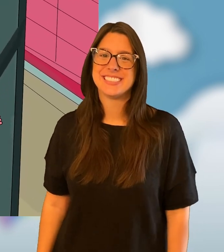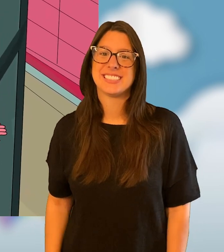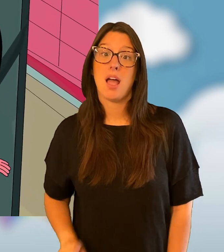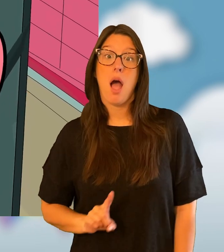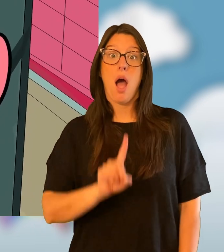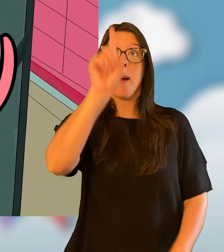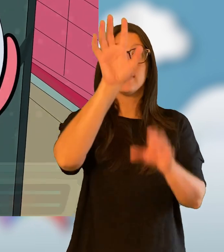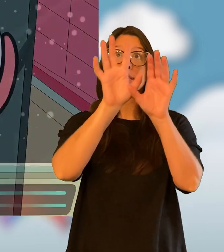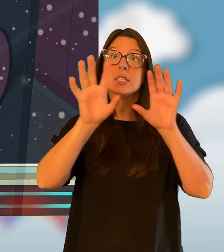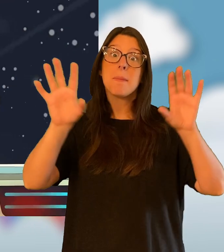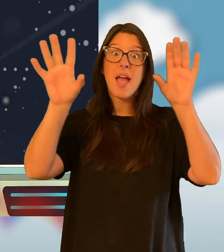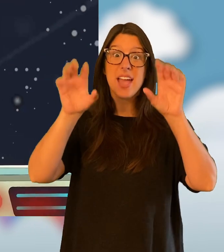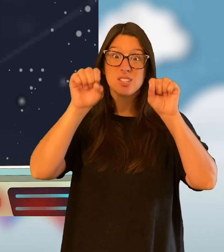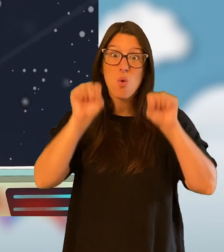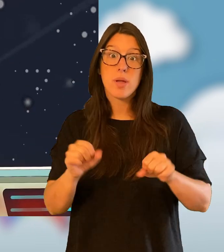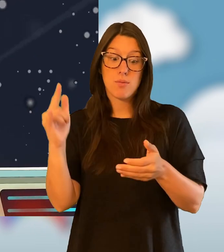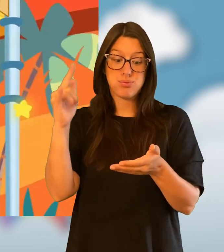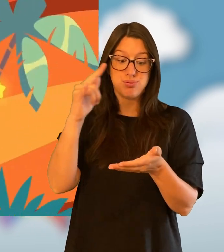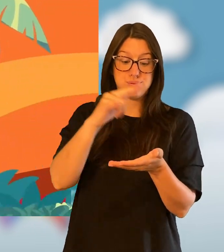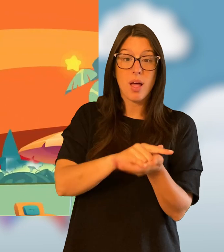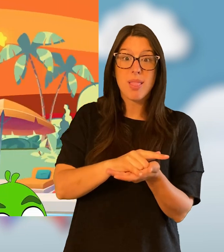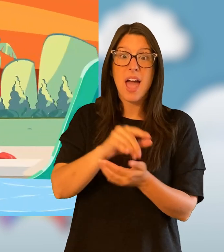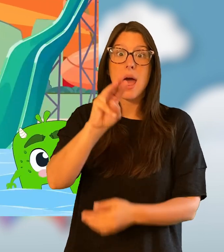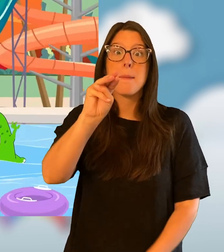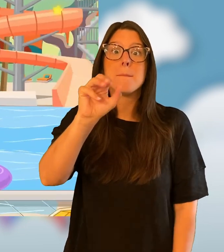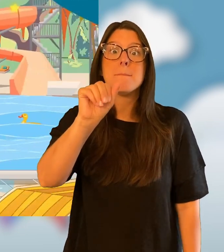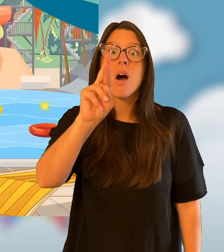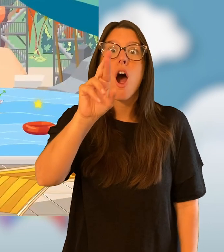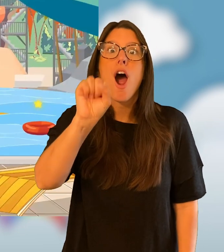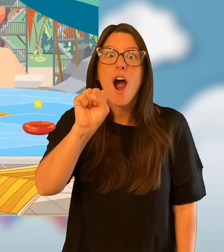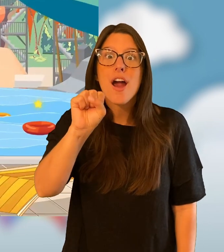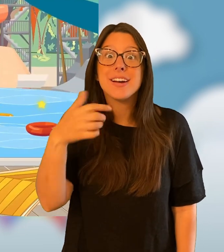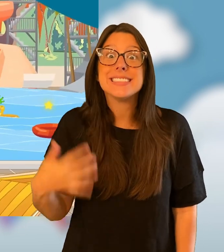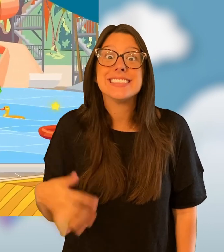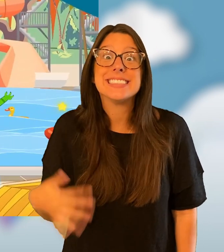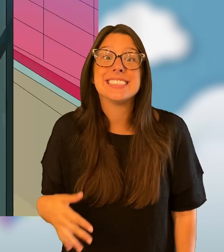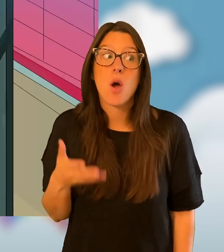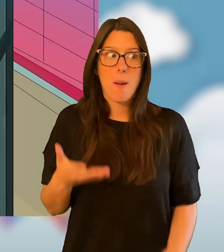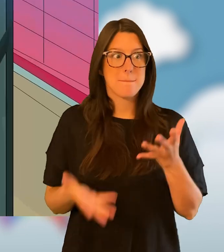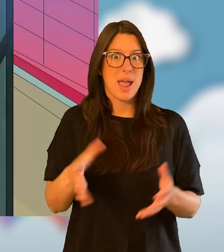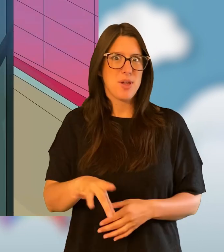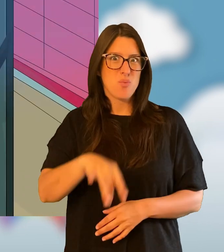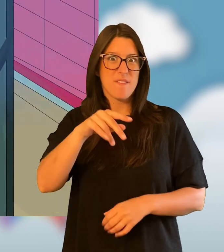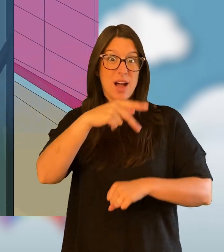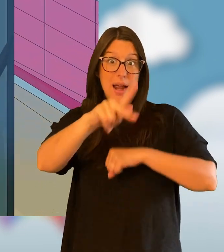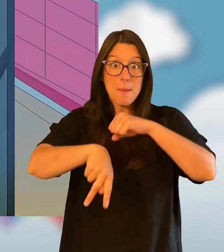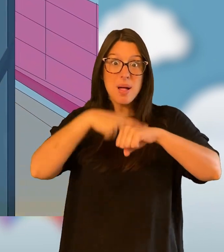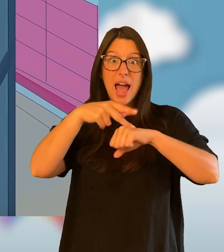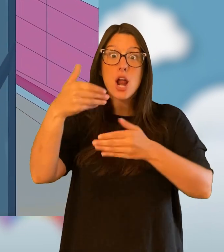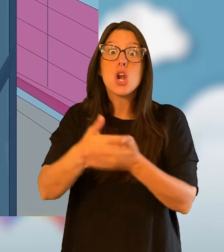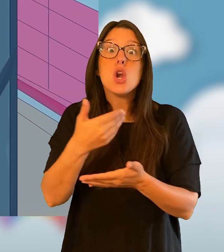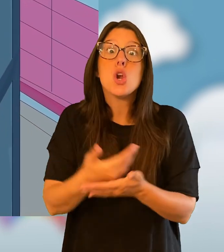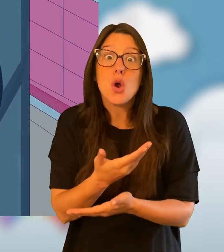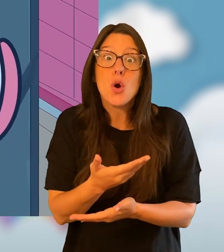Up in space, we could land on Mars! Or we might find a brand